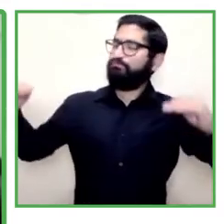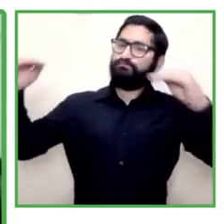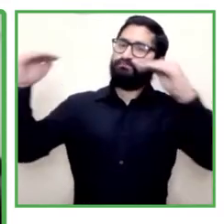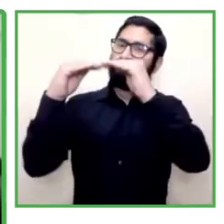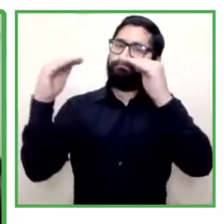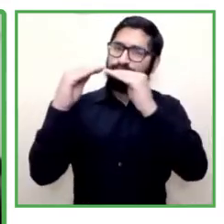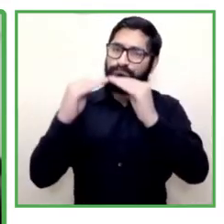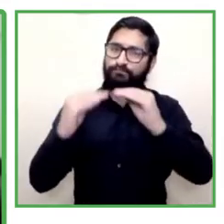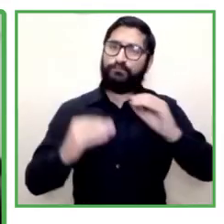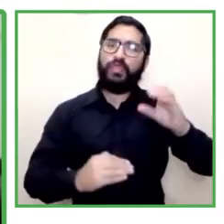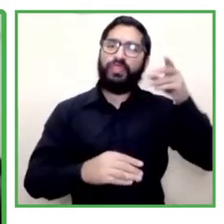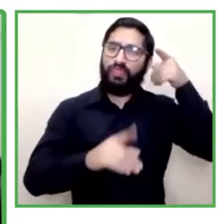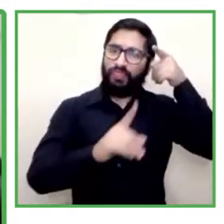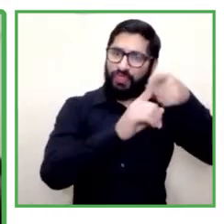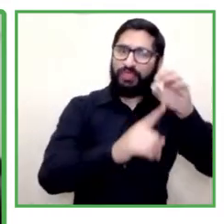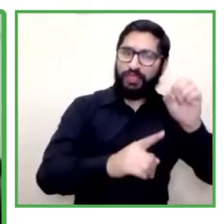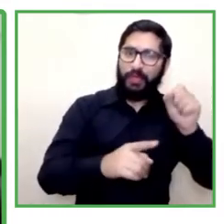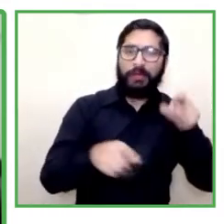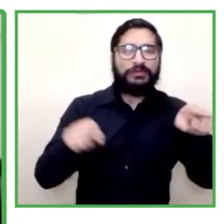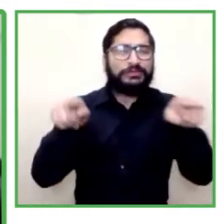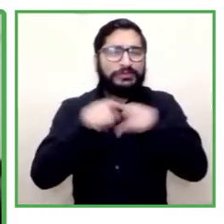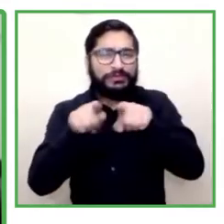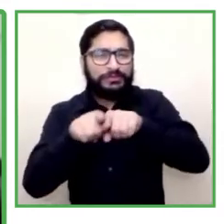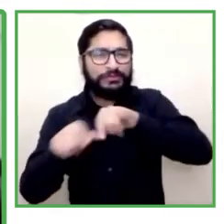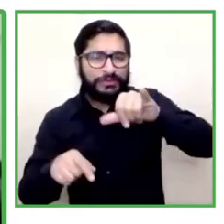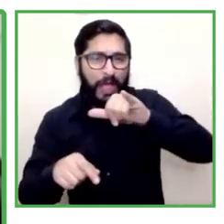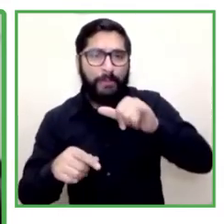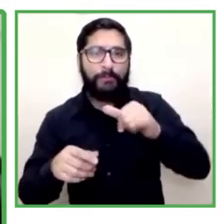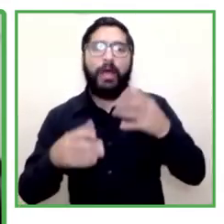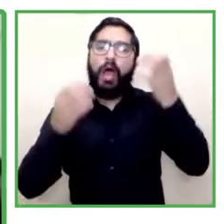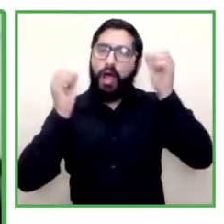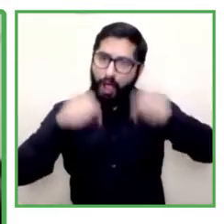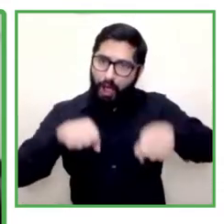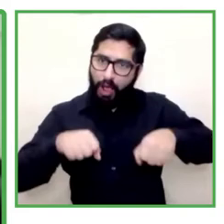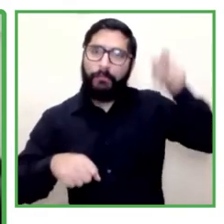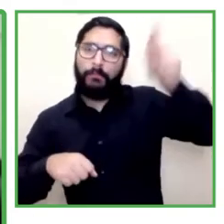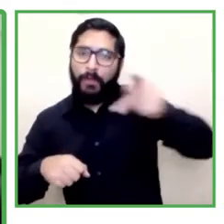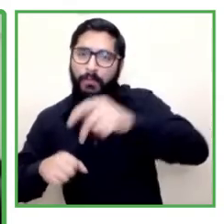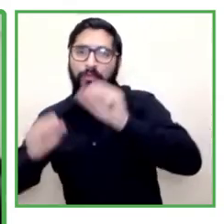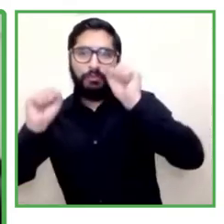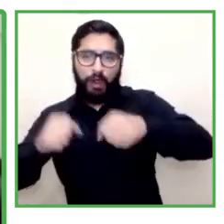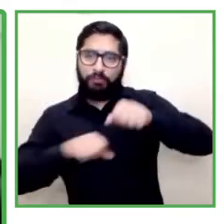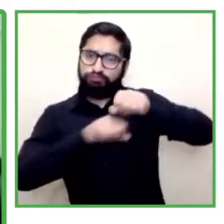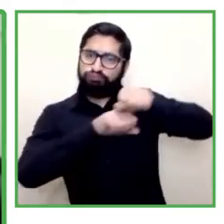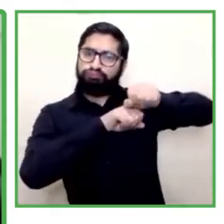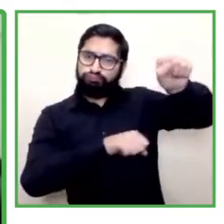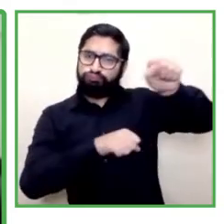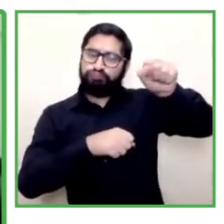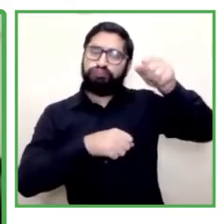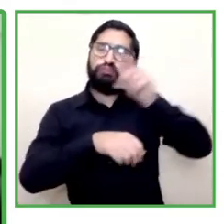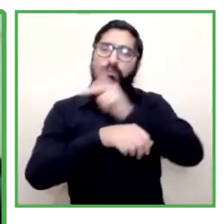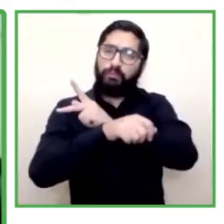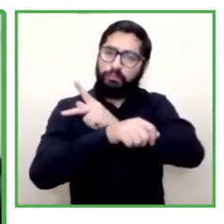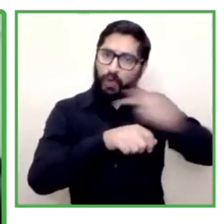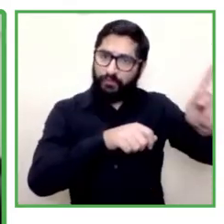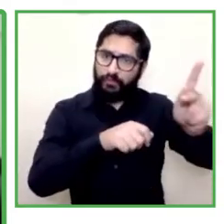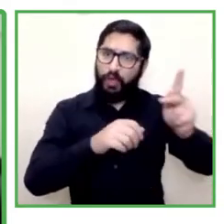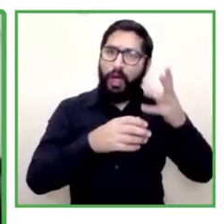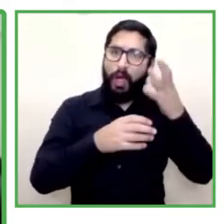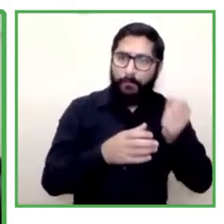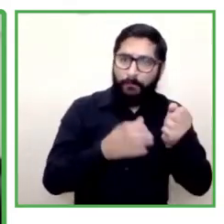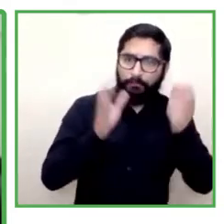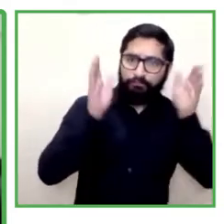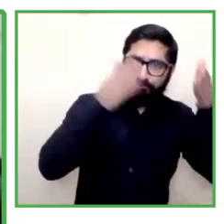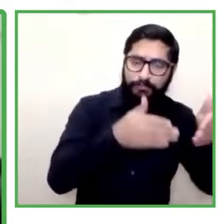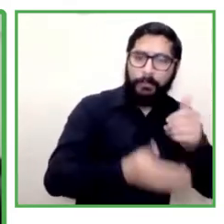is designed to have lines of action to enable parts of the private sector the public sector